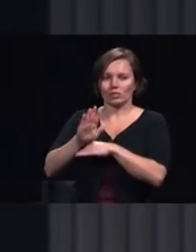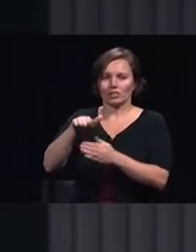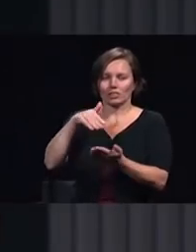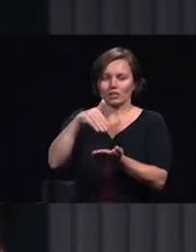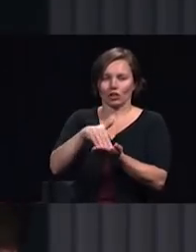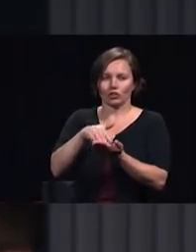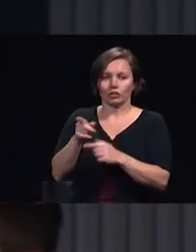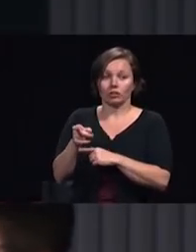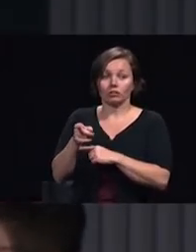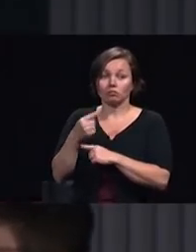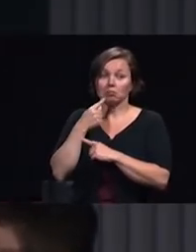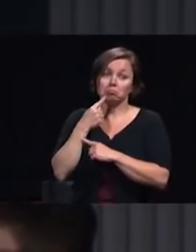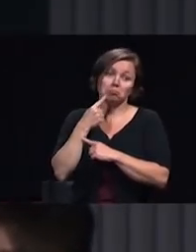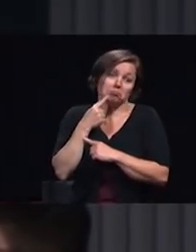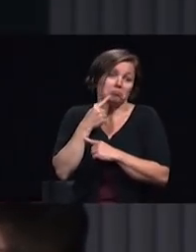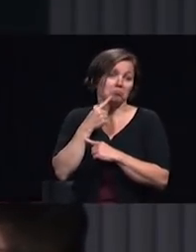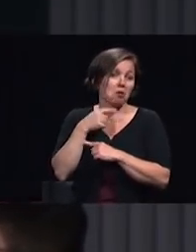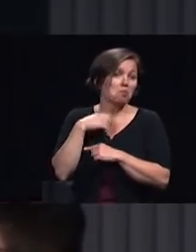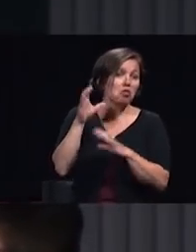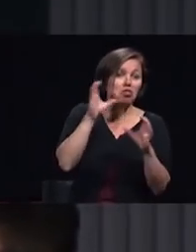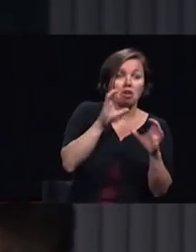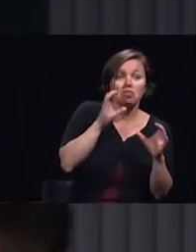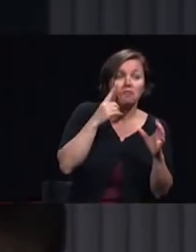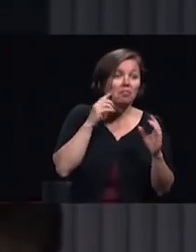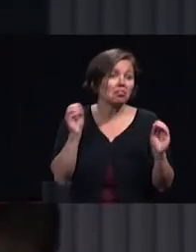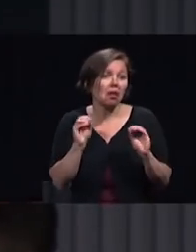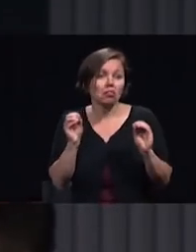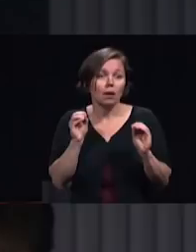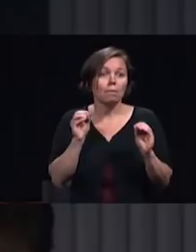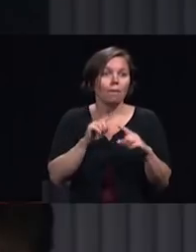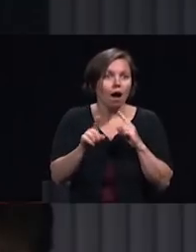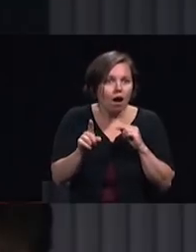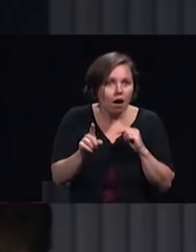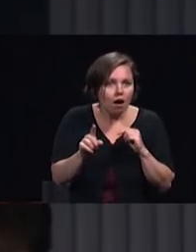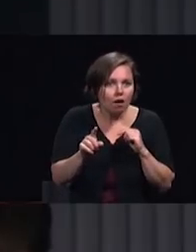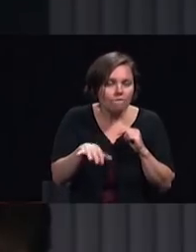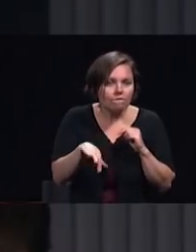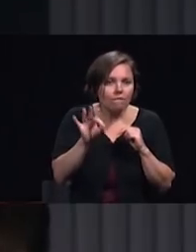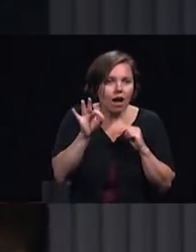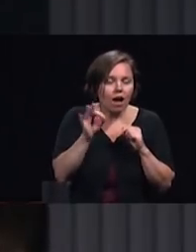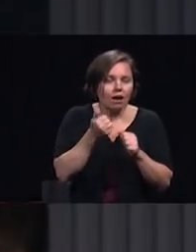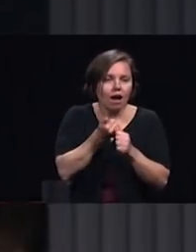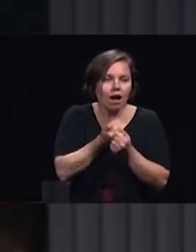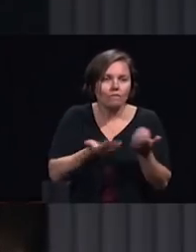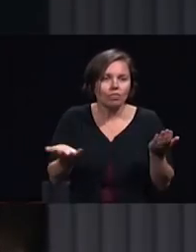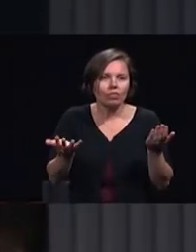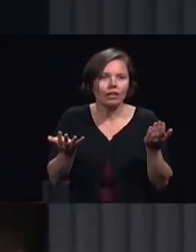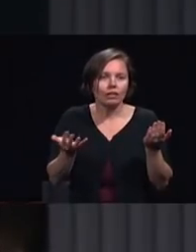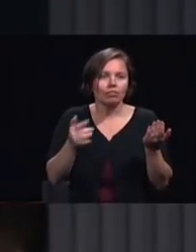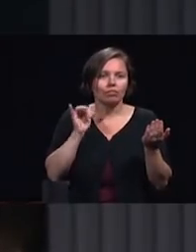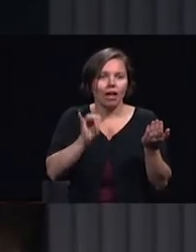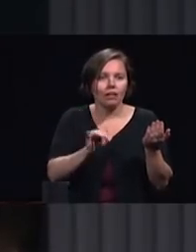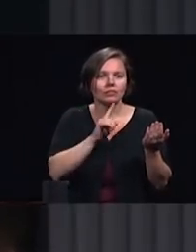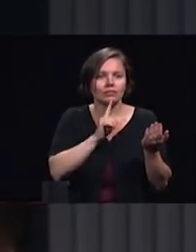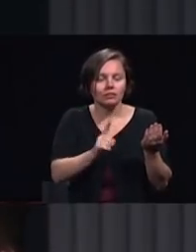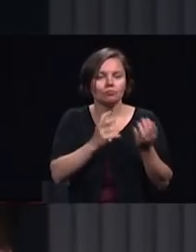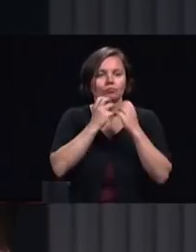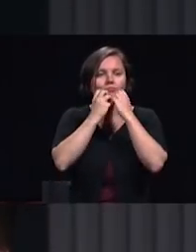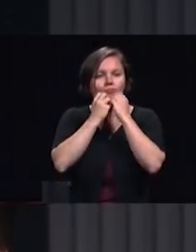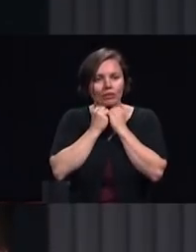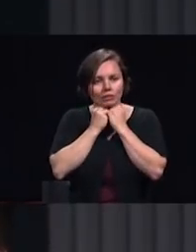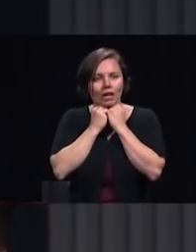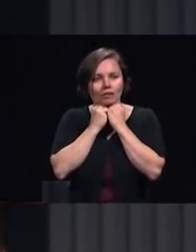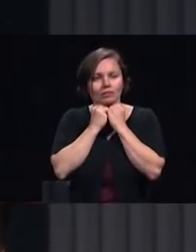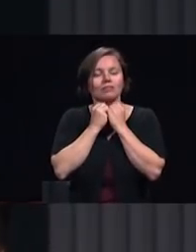anything but I found everything that is the purpose of a center of influence and that is how God is using them Elder